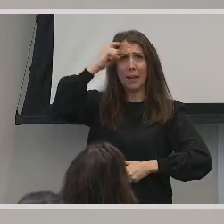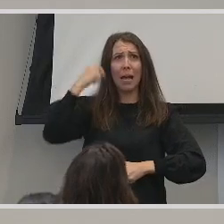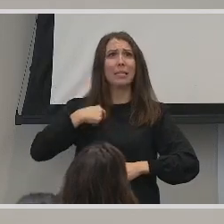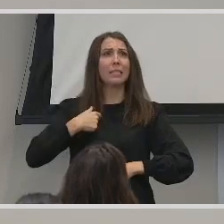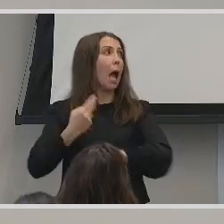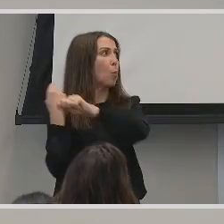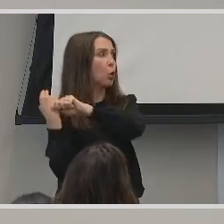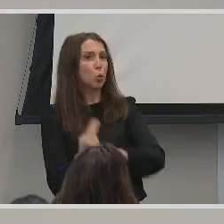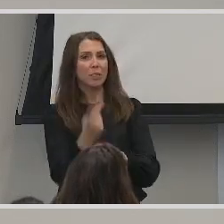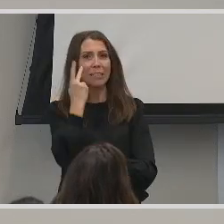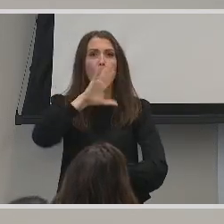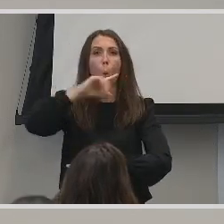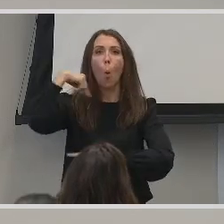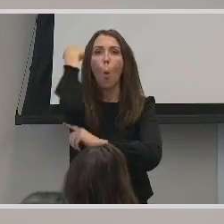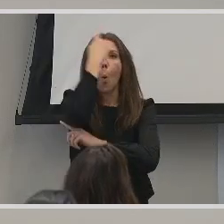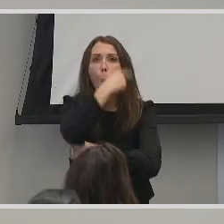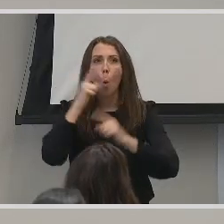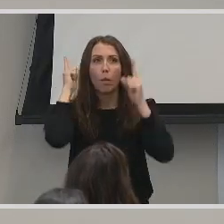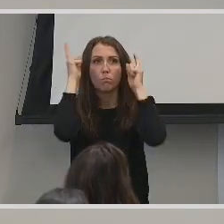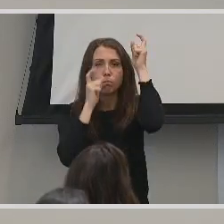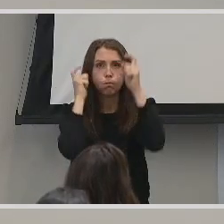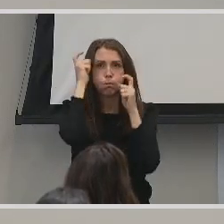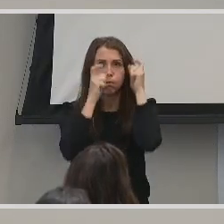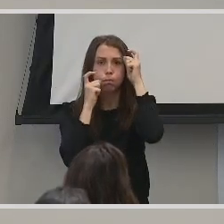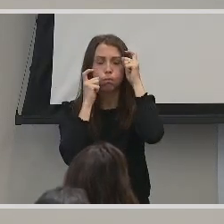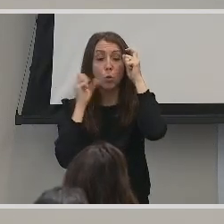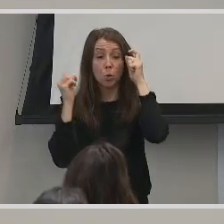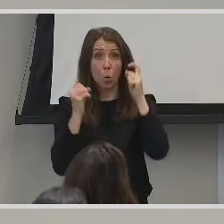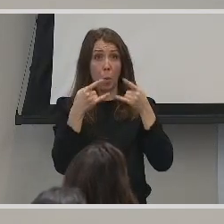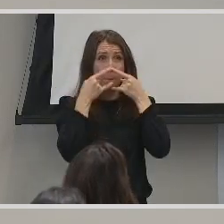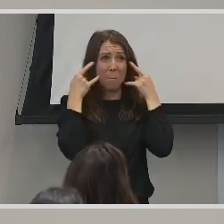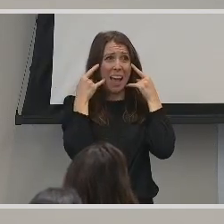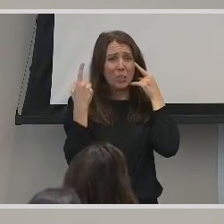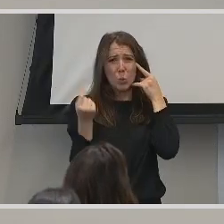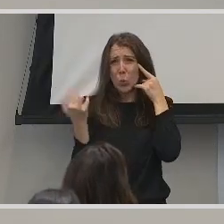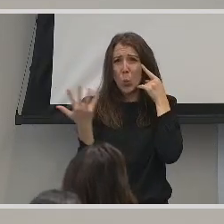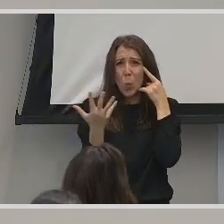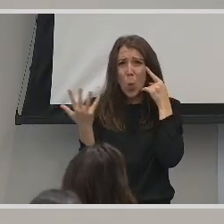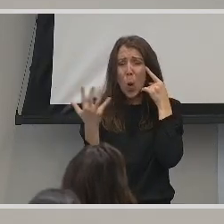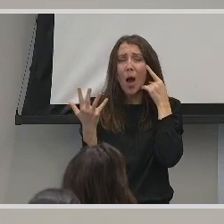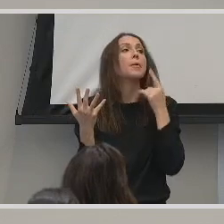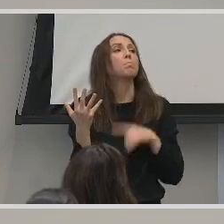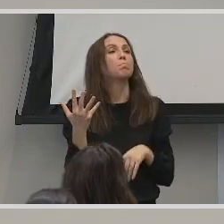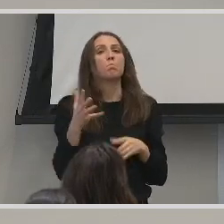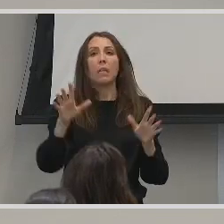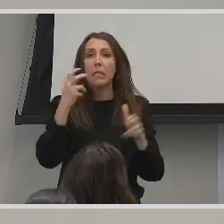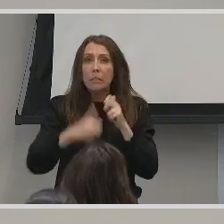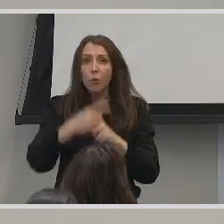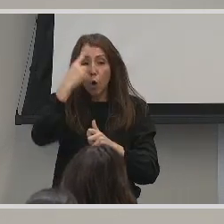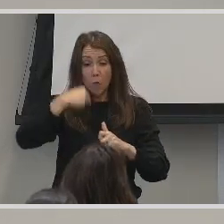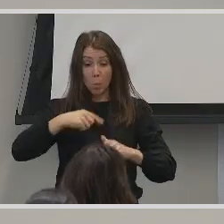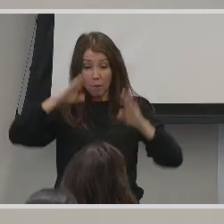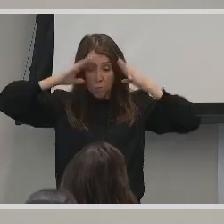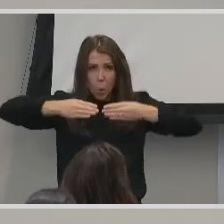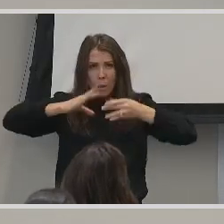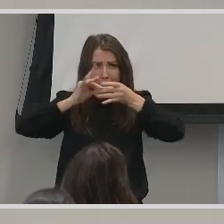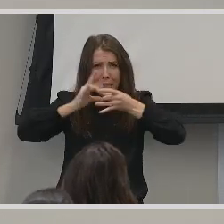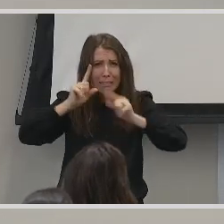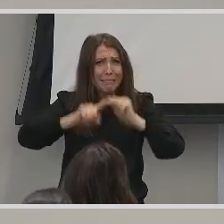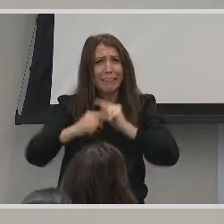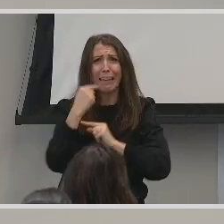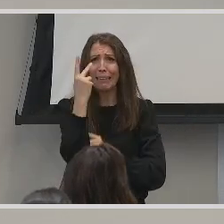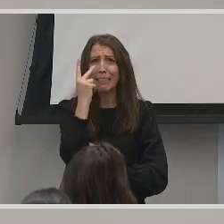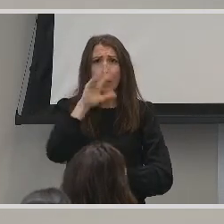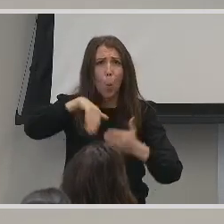to seeing the entire face. So with MAX, it's very difficult for me to focus on the measures because I don't see the entire